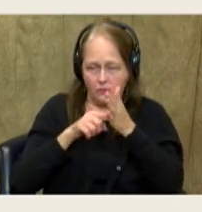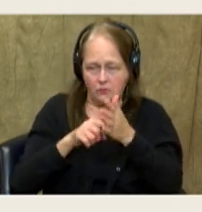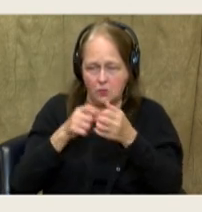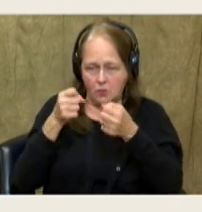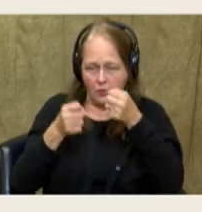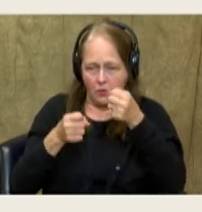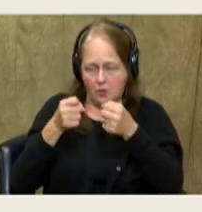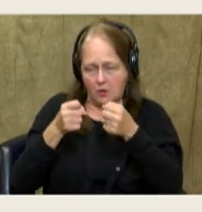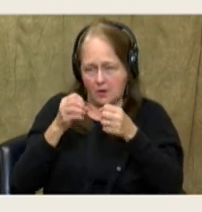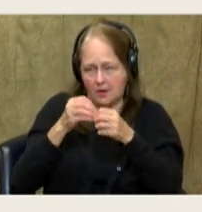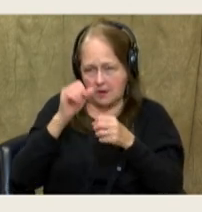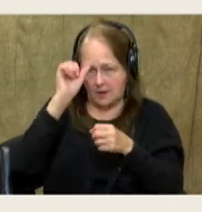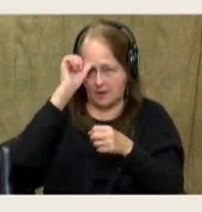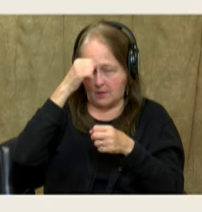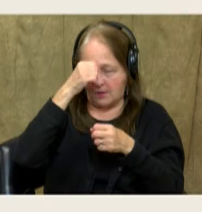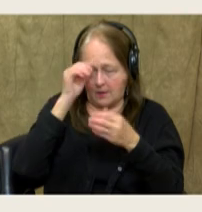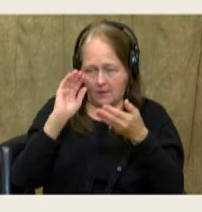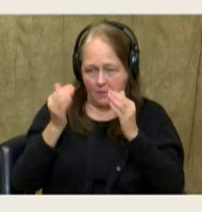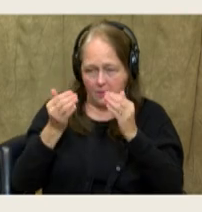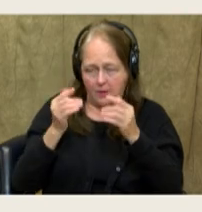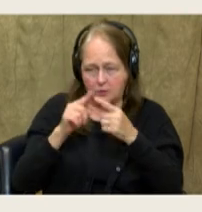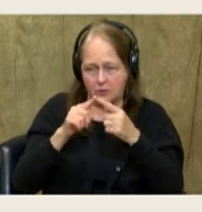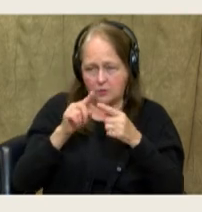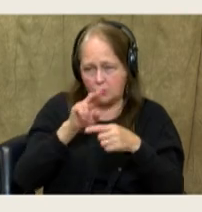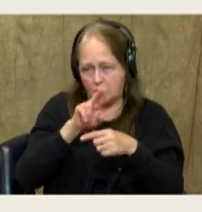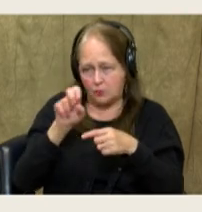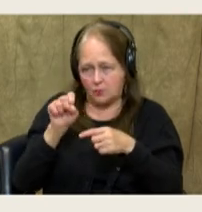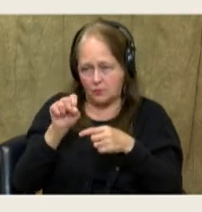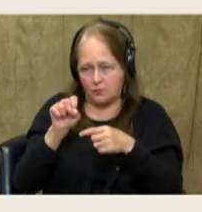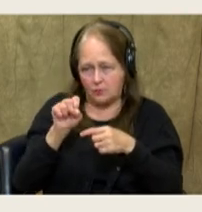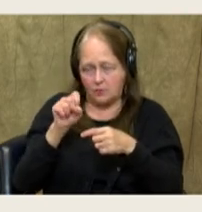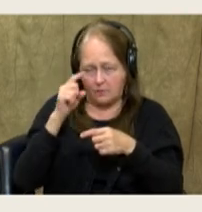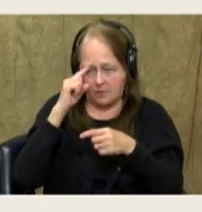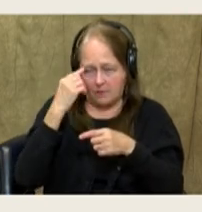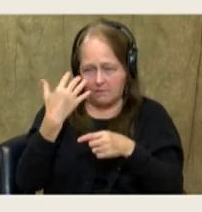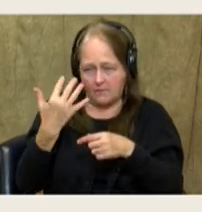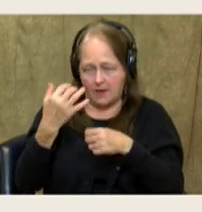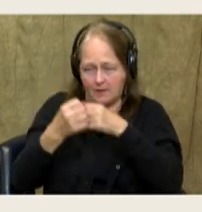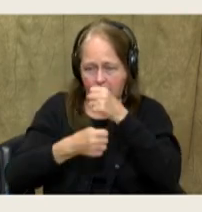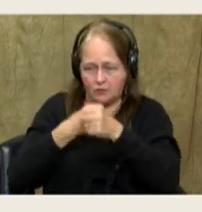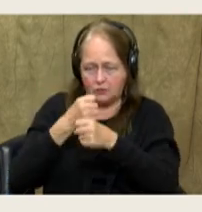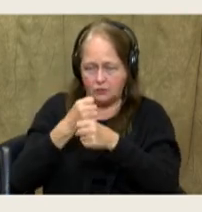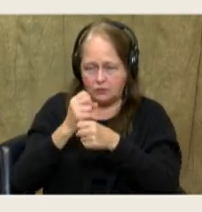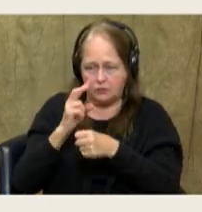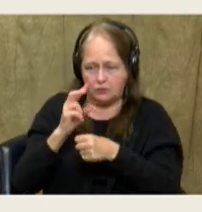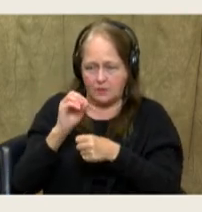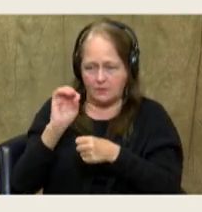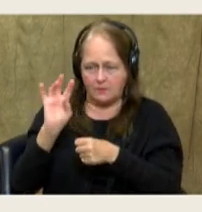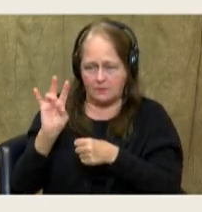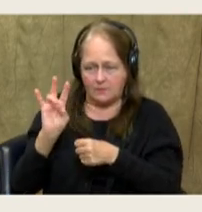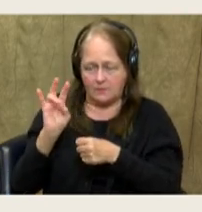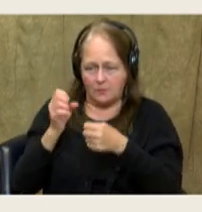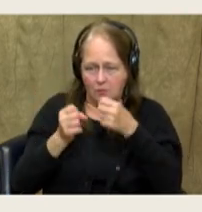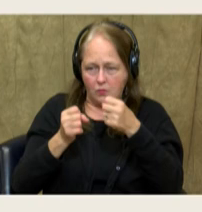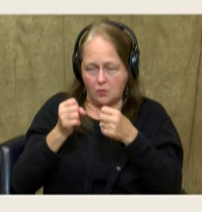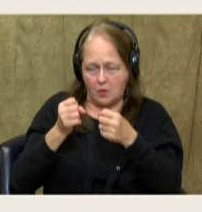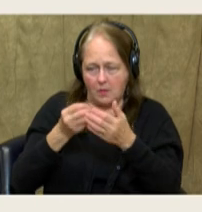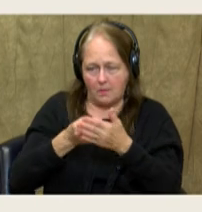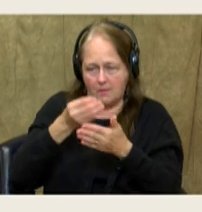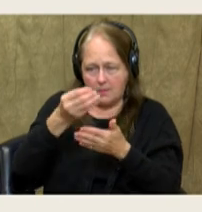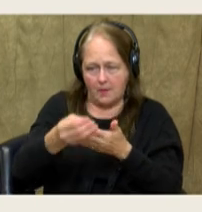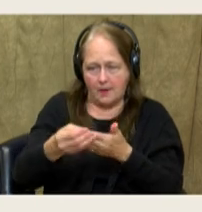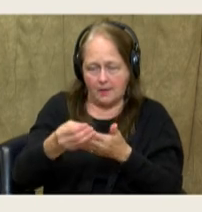use in India compares to the United States. you can see for just in five years, 2002 to 2007, car buying